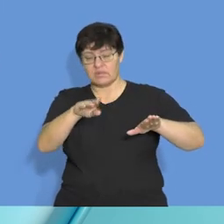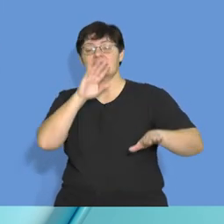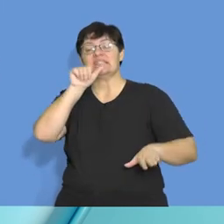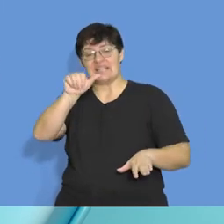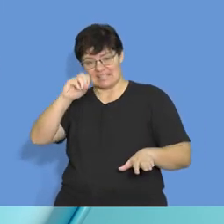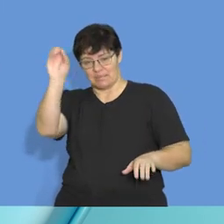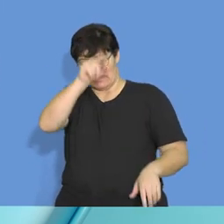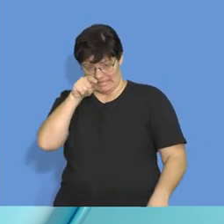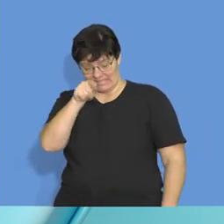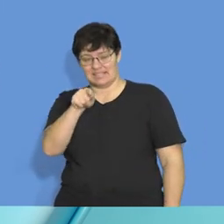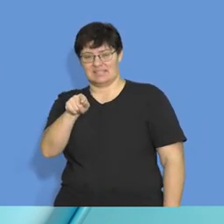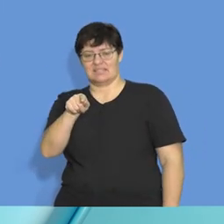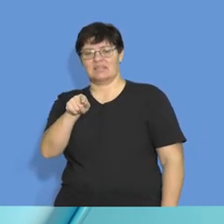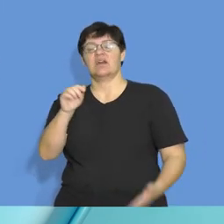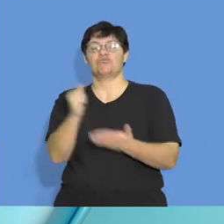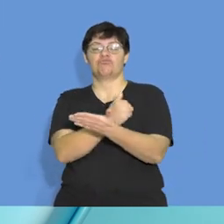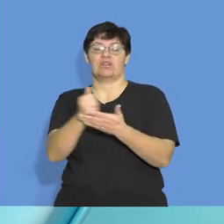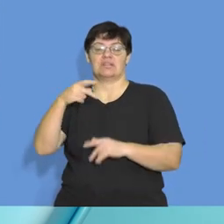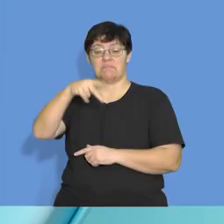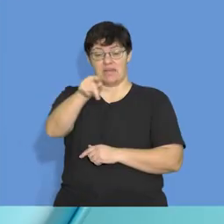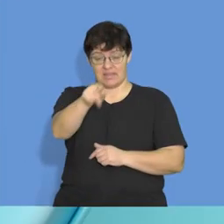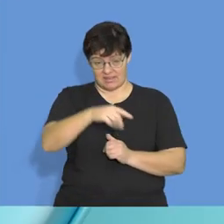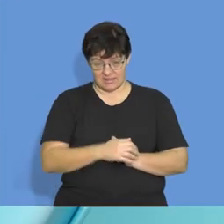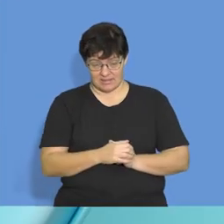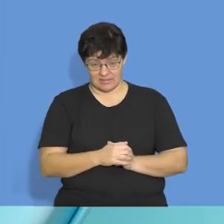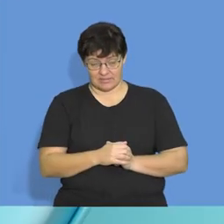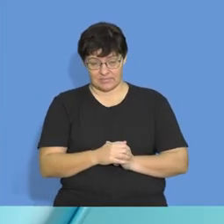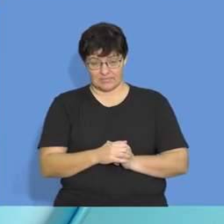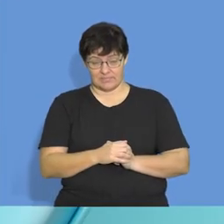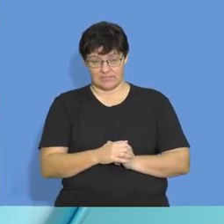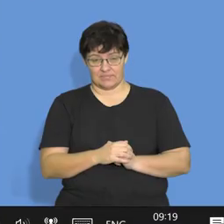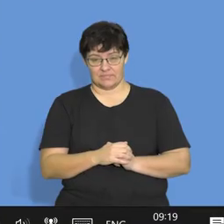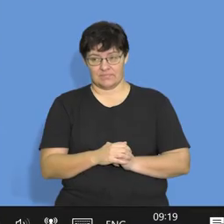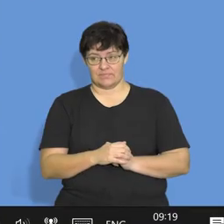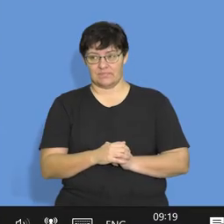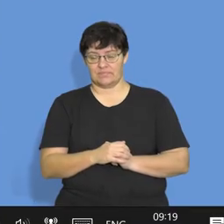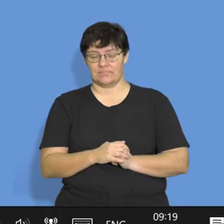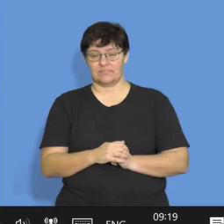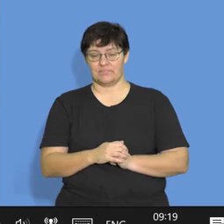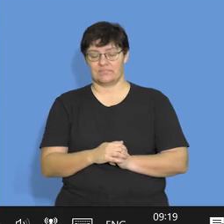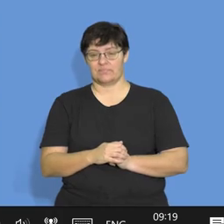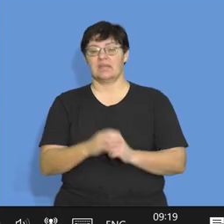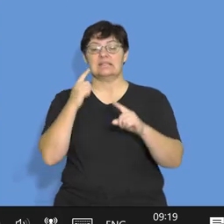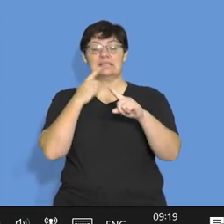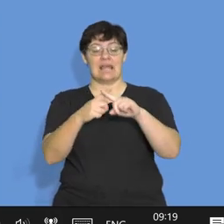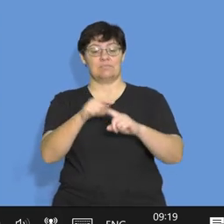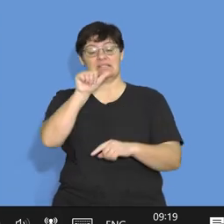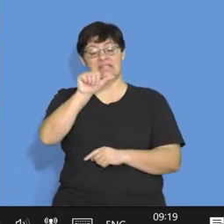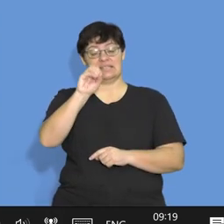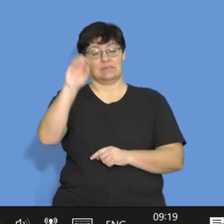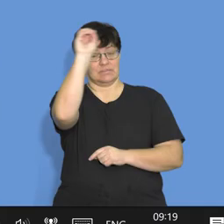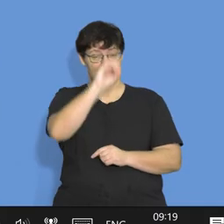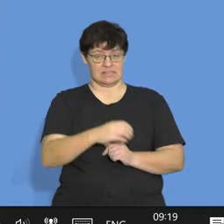% would be the amount that you are buying on credit. Okay. So, multiply that by 60%.